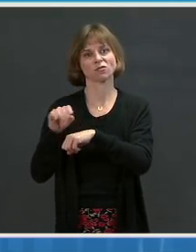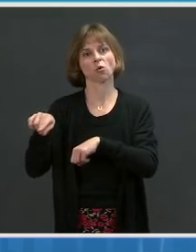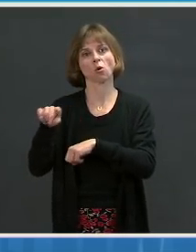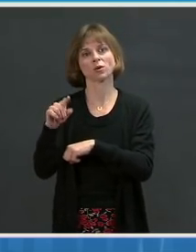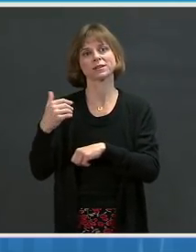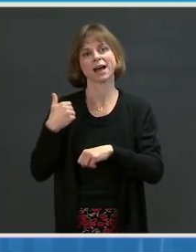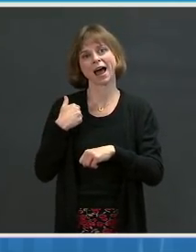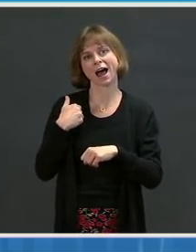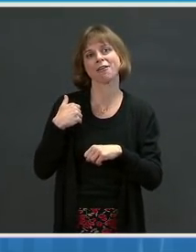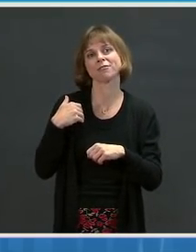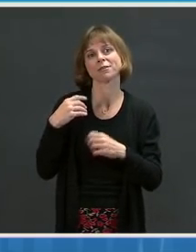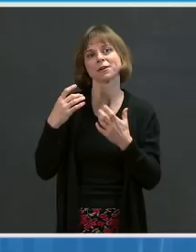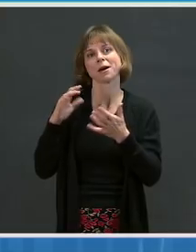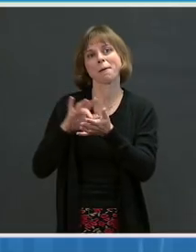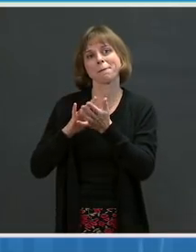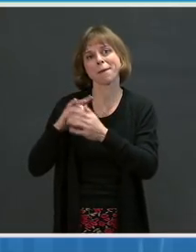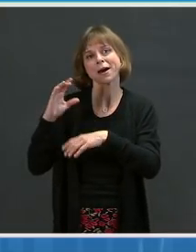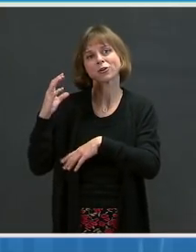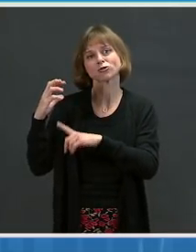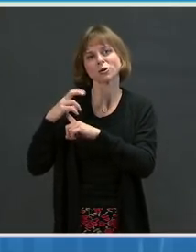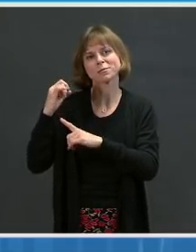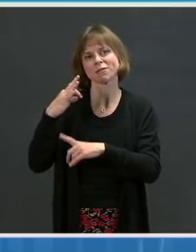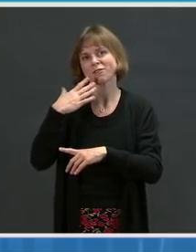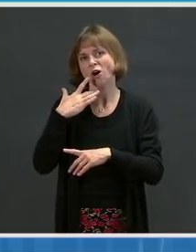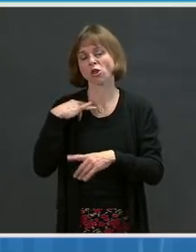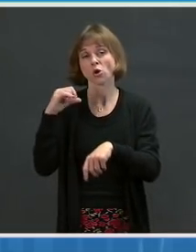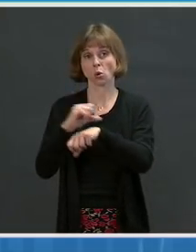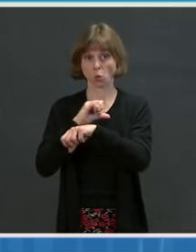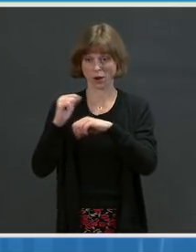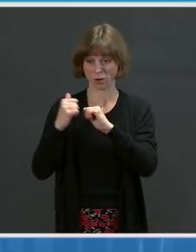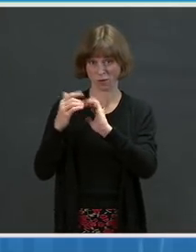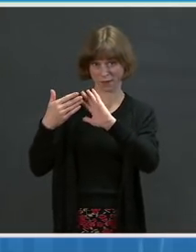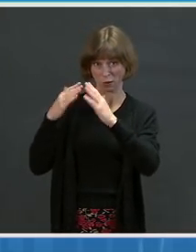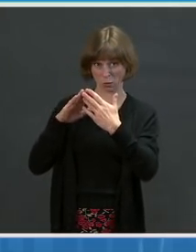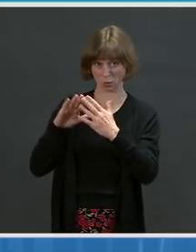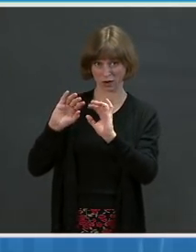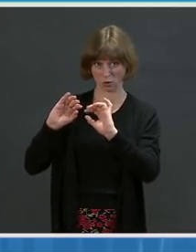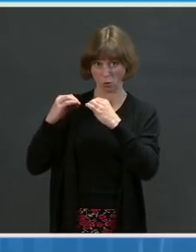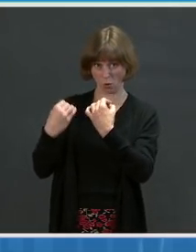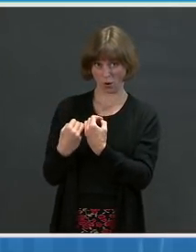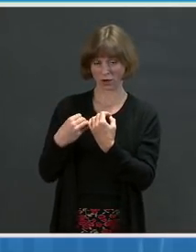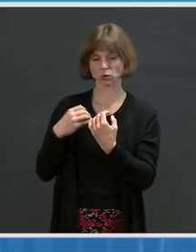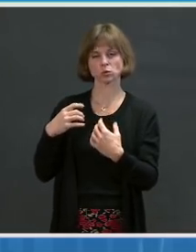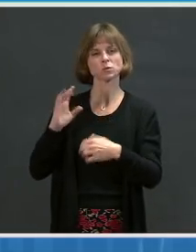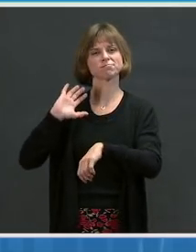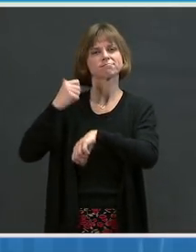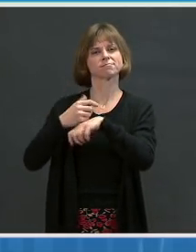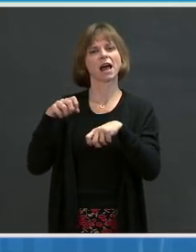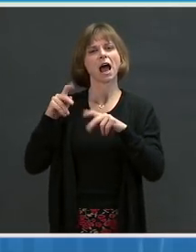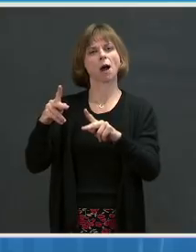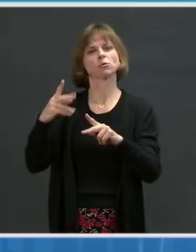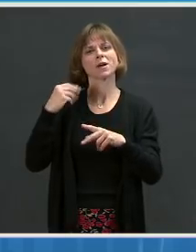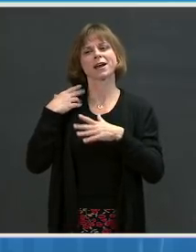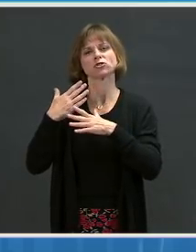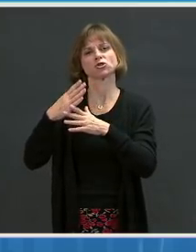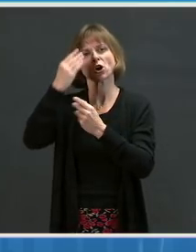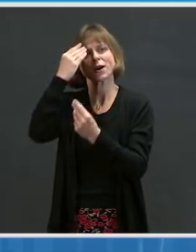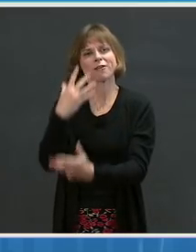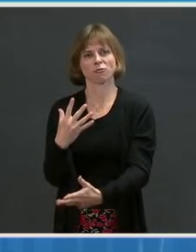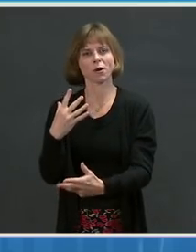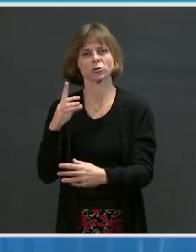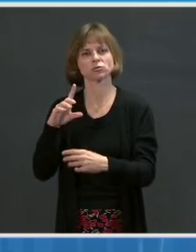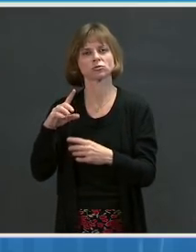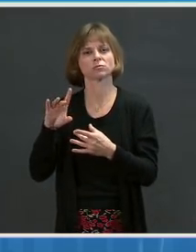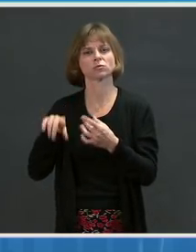of color are working with and through community-based organizations to create opportunities for listening and sharing information about COVID